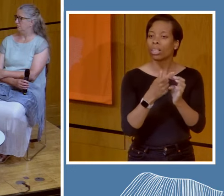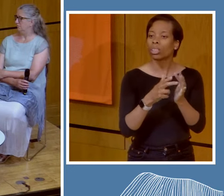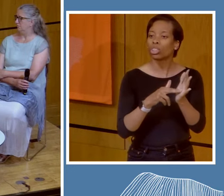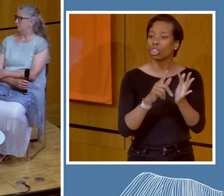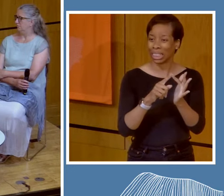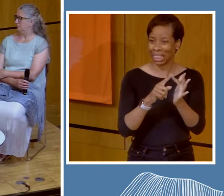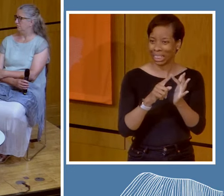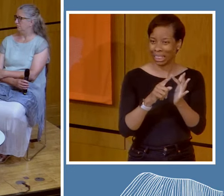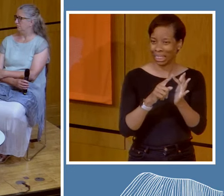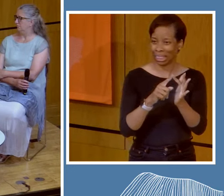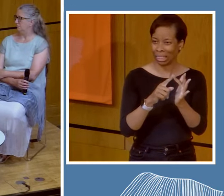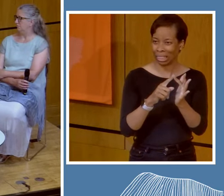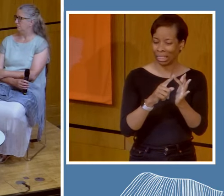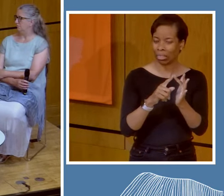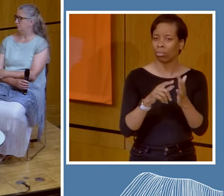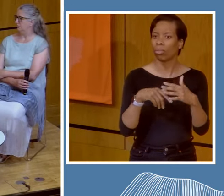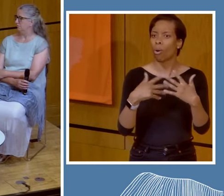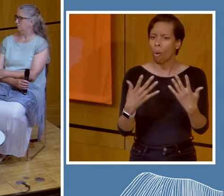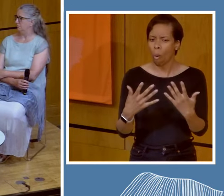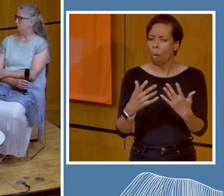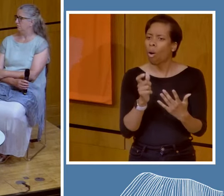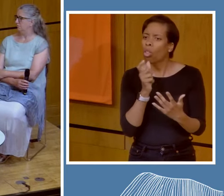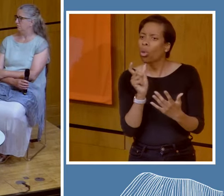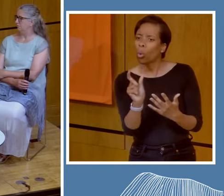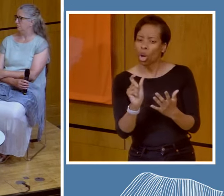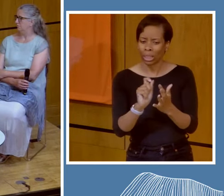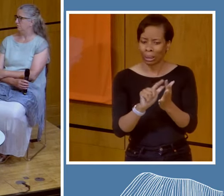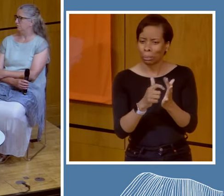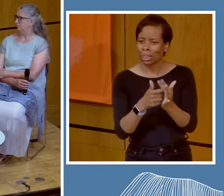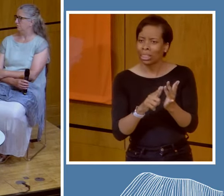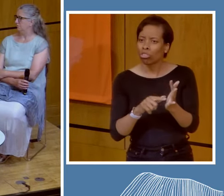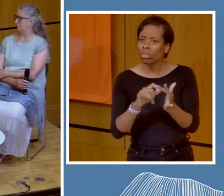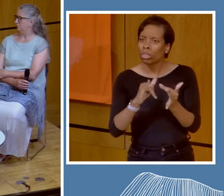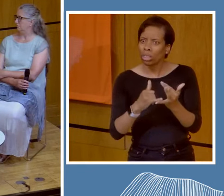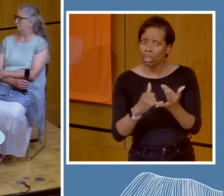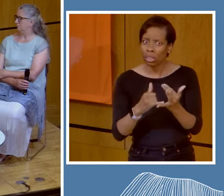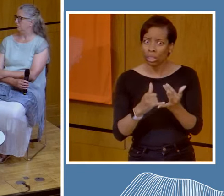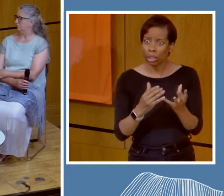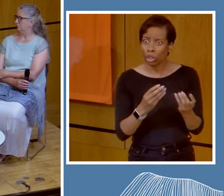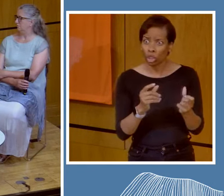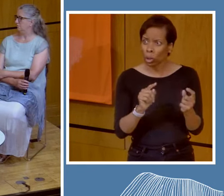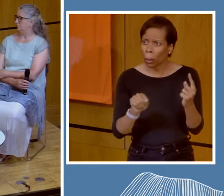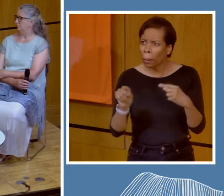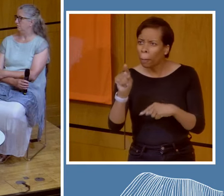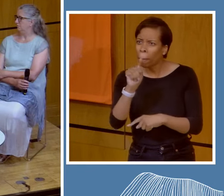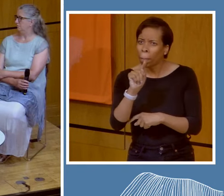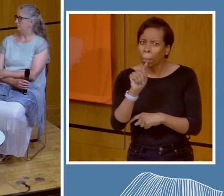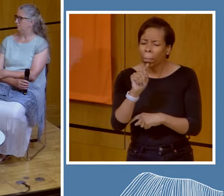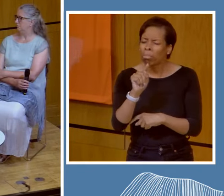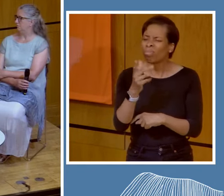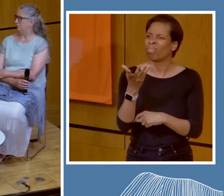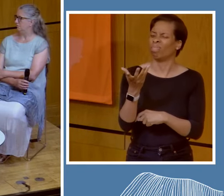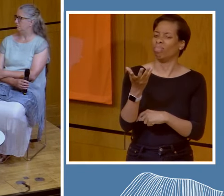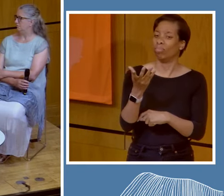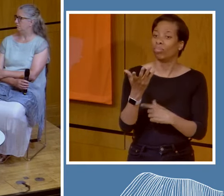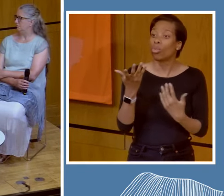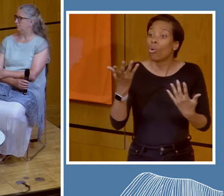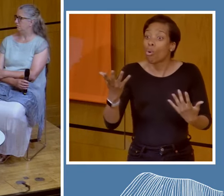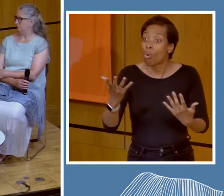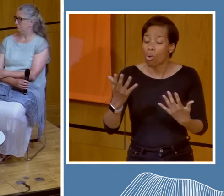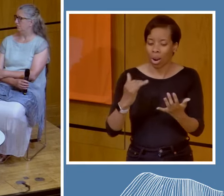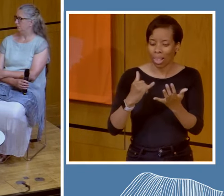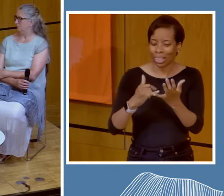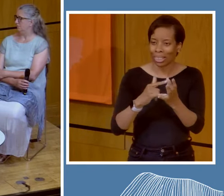where saline intrusion of water, if you look at Bangladesh, there is so much saline intrusion because of sea level